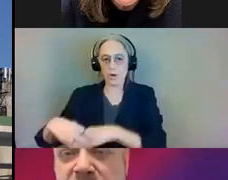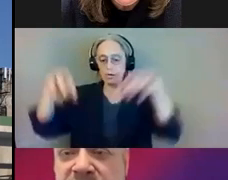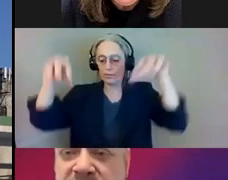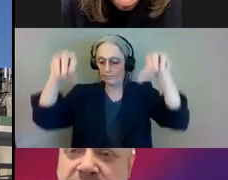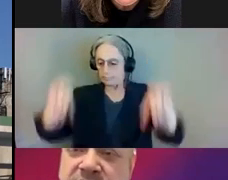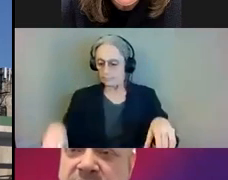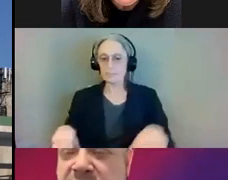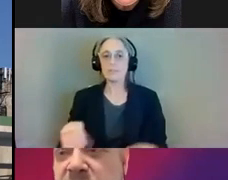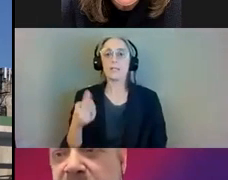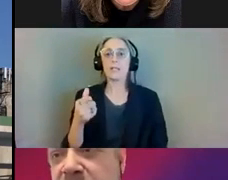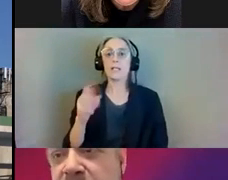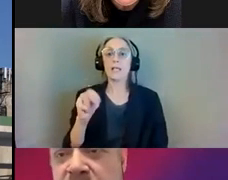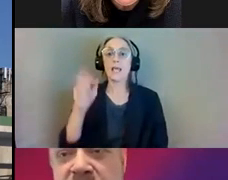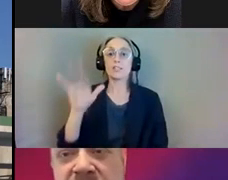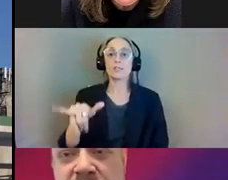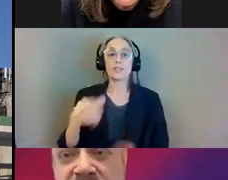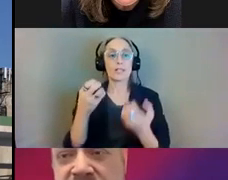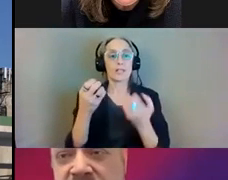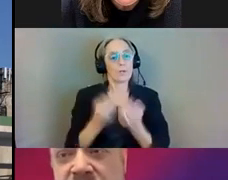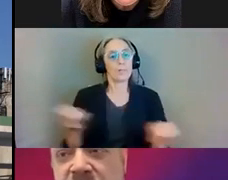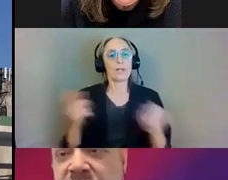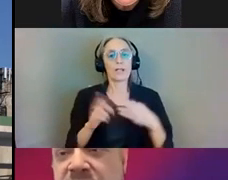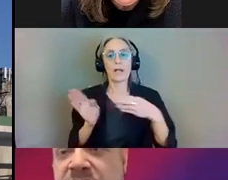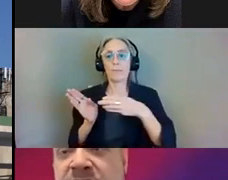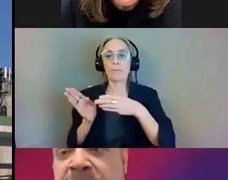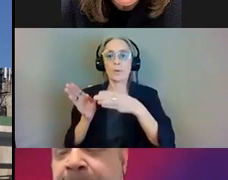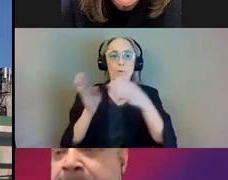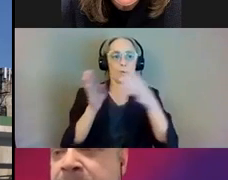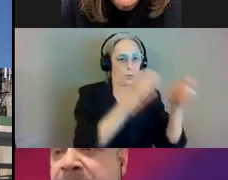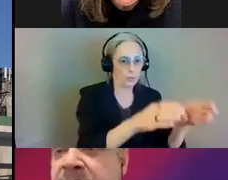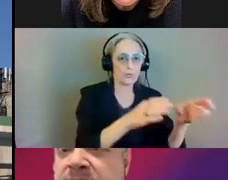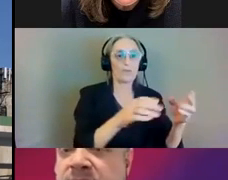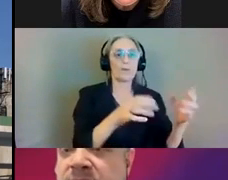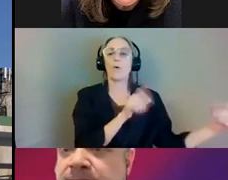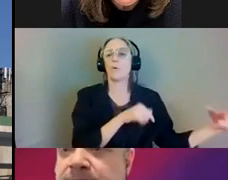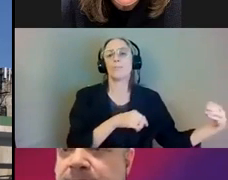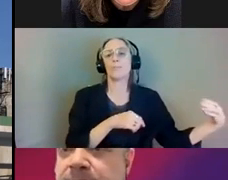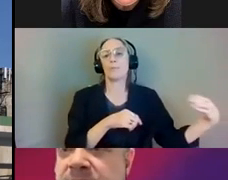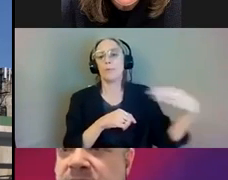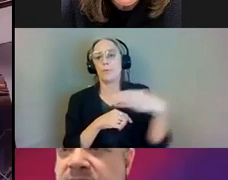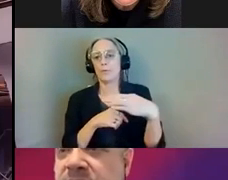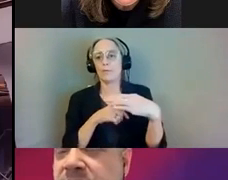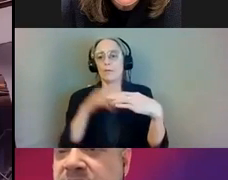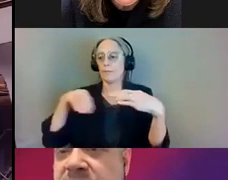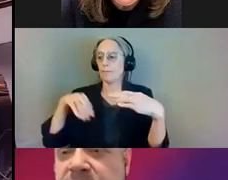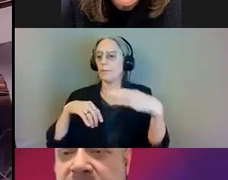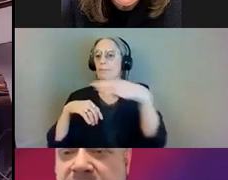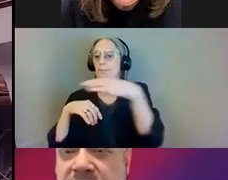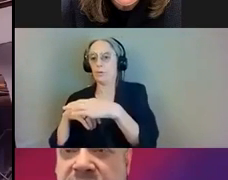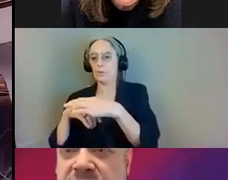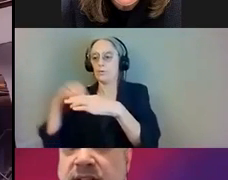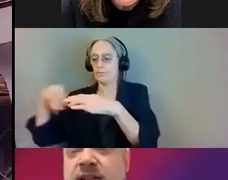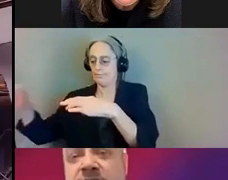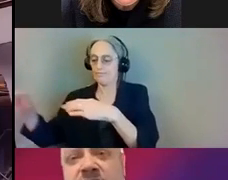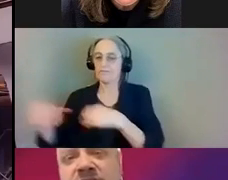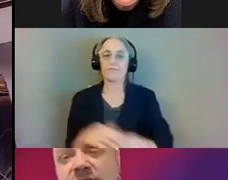can move itself to the next span and repeat the process all over again next thing uh